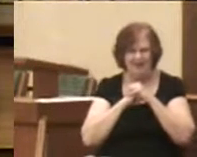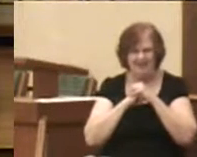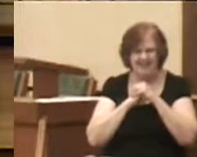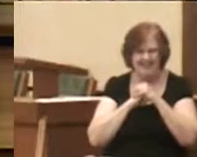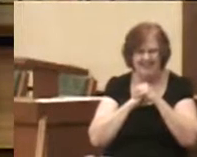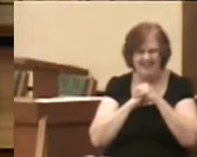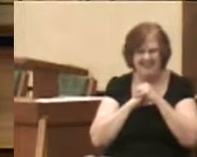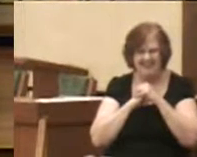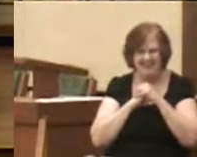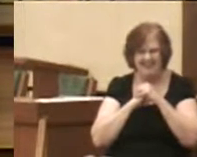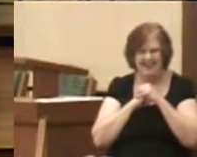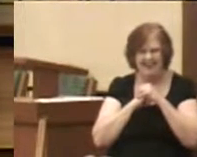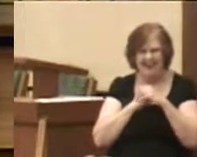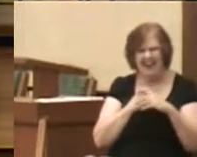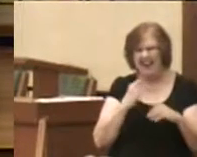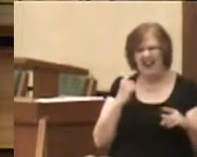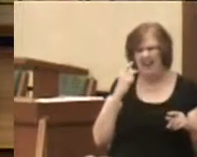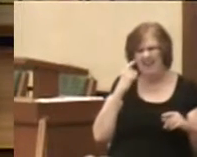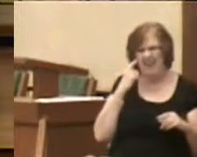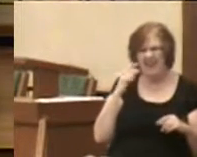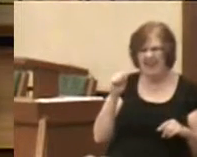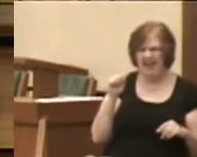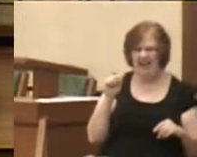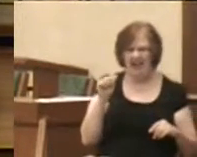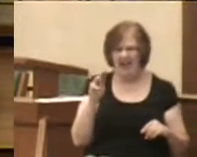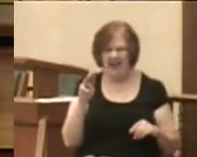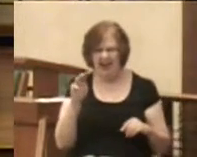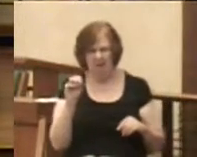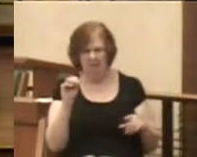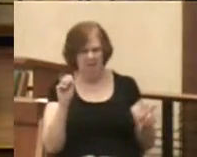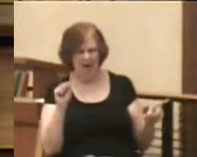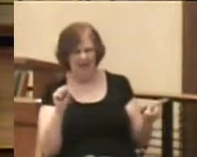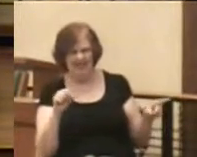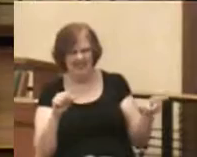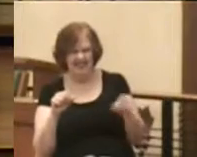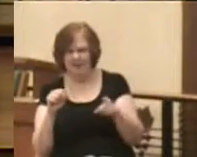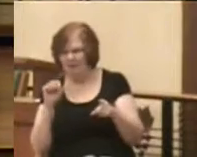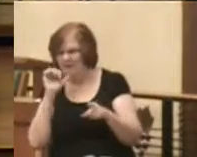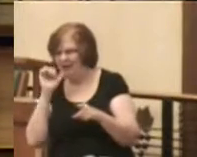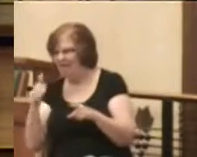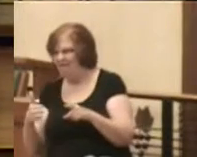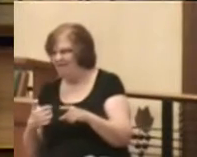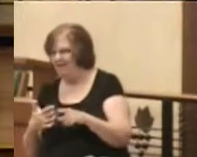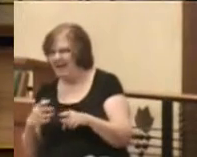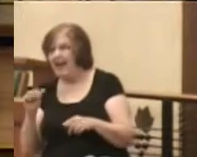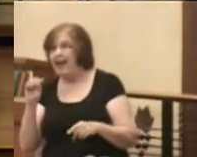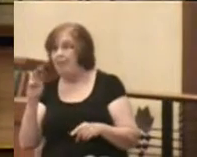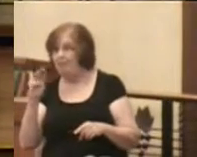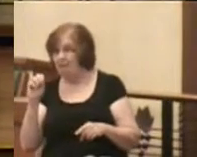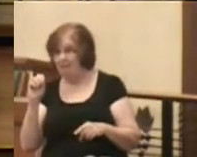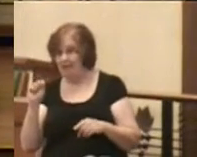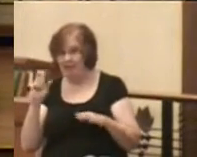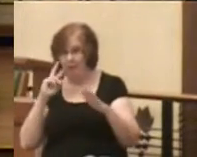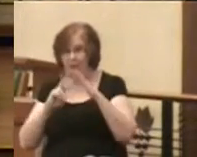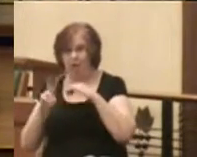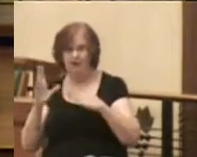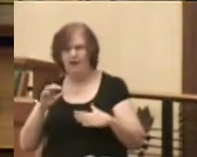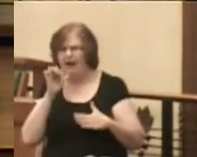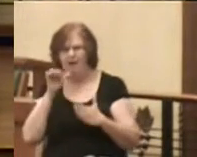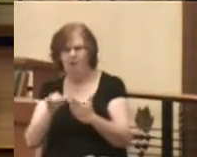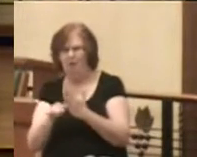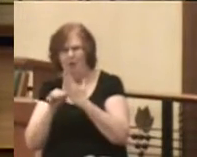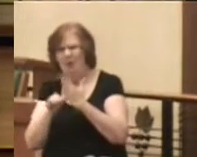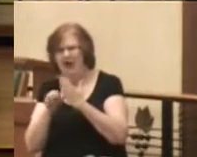I don't think Amos would be all that impressed with U.S. Bank Stadium. Probably wouldn't be